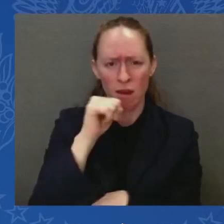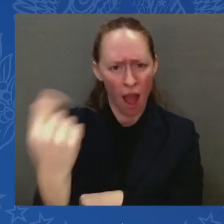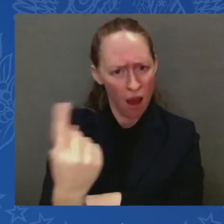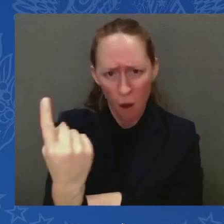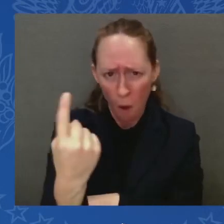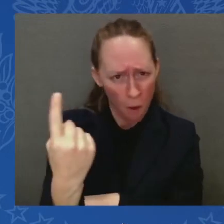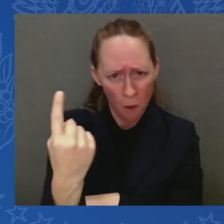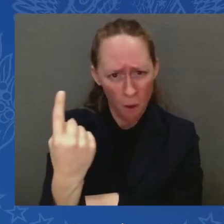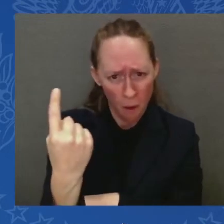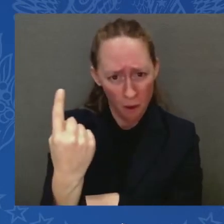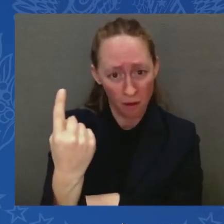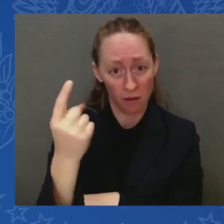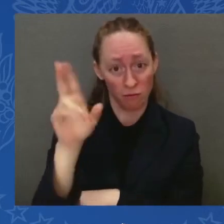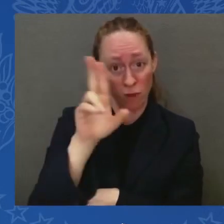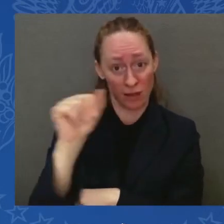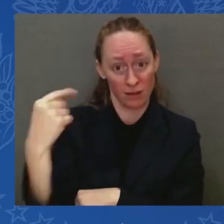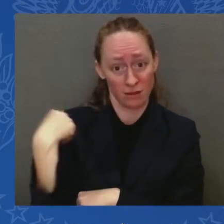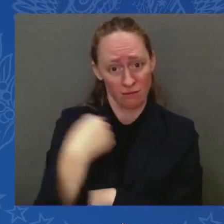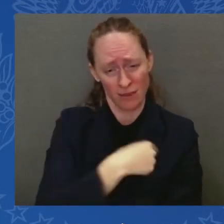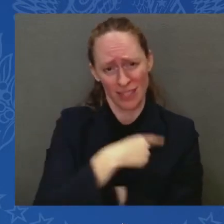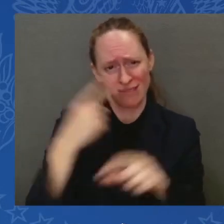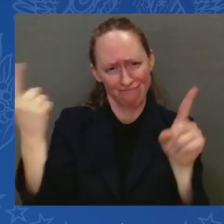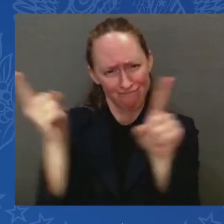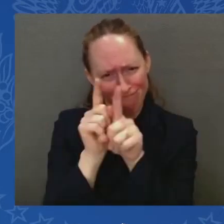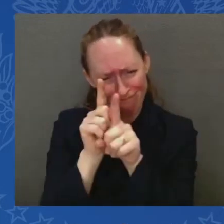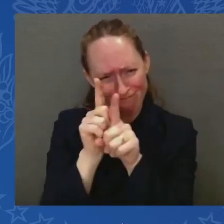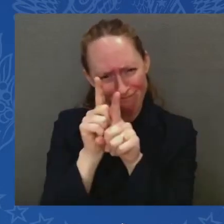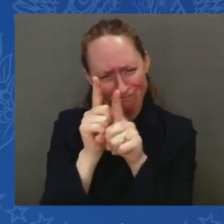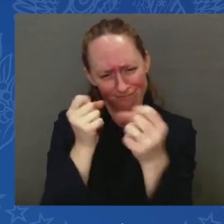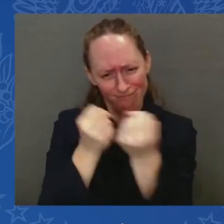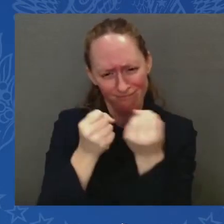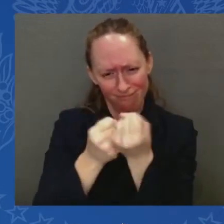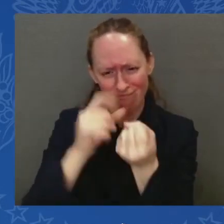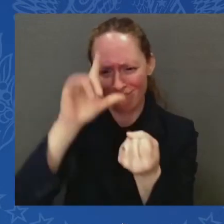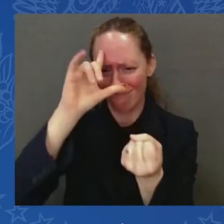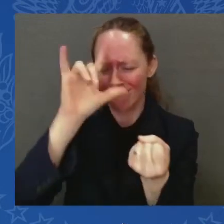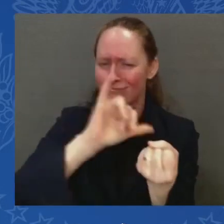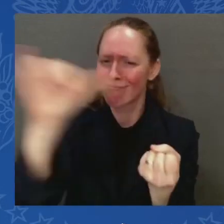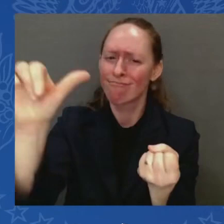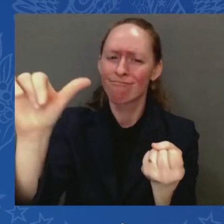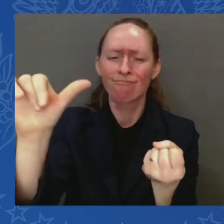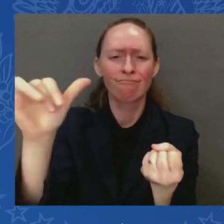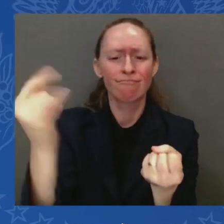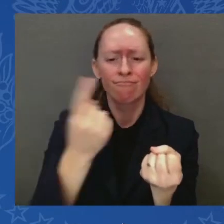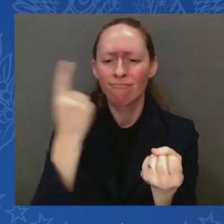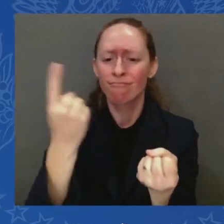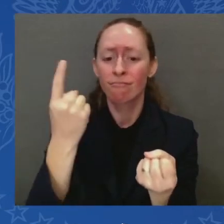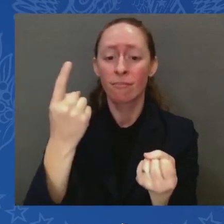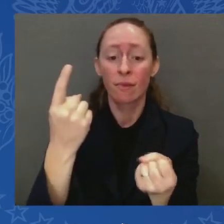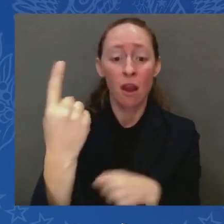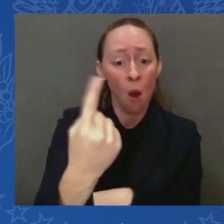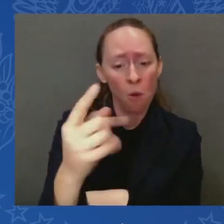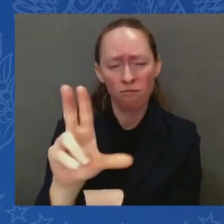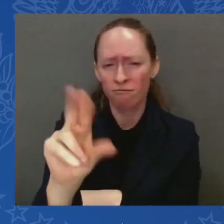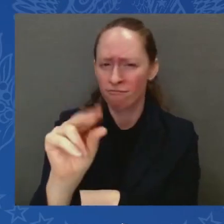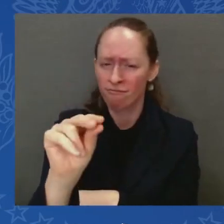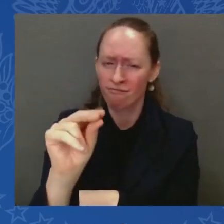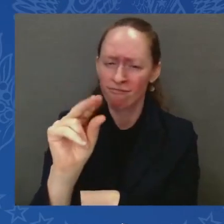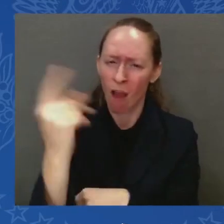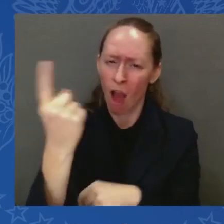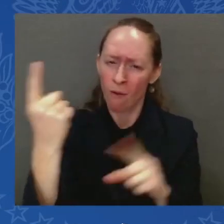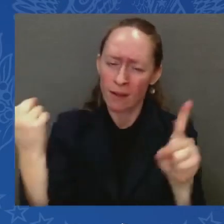we'll not let you ever be alone. Most importantly, I know